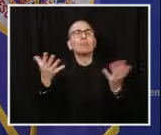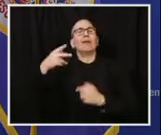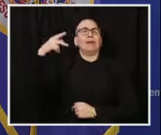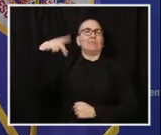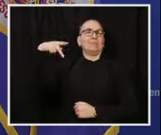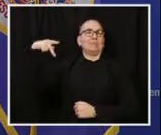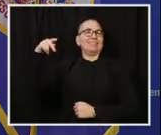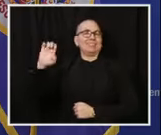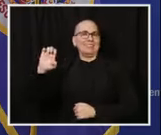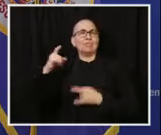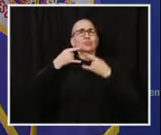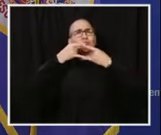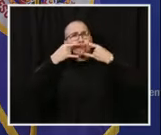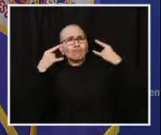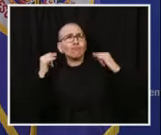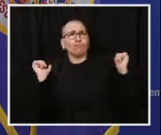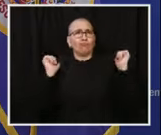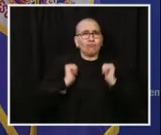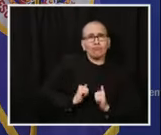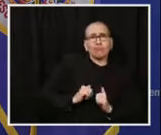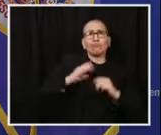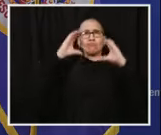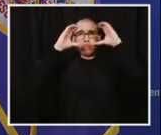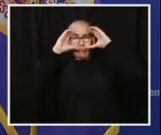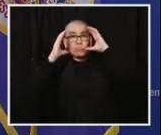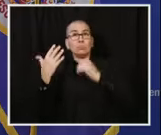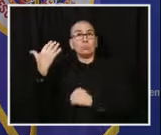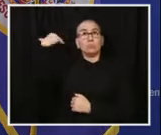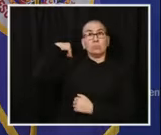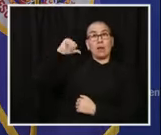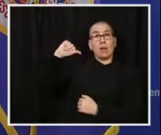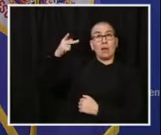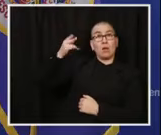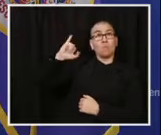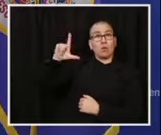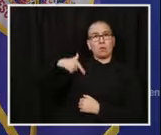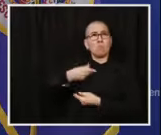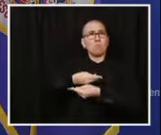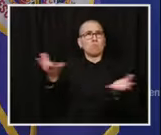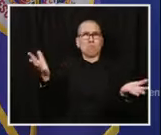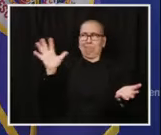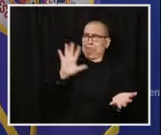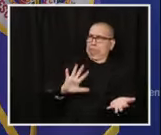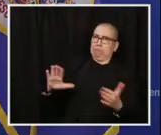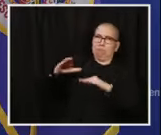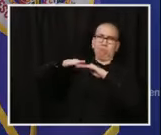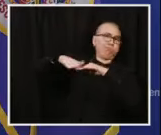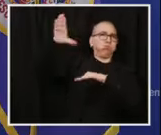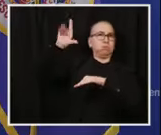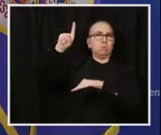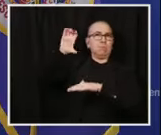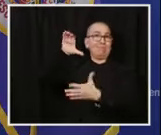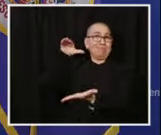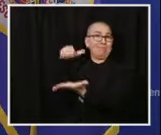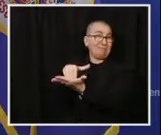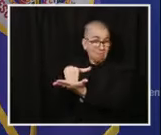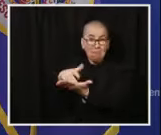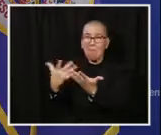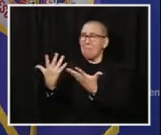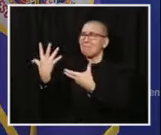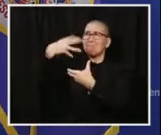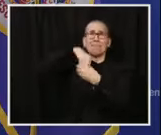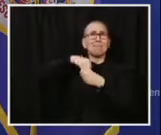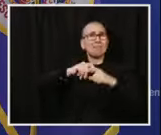And since April, we've pushed out literally hundreds of thousands of face masks and millions of gloves and other supplies in several waves